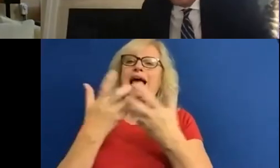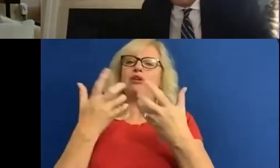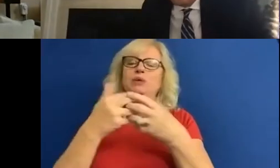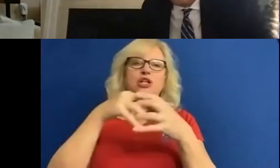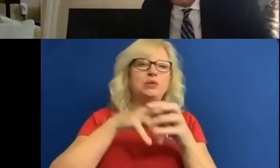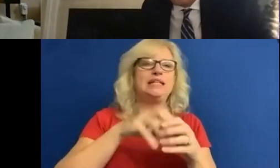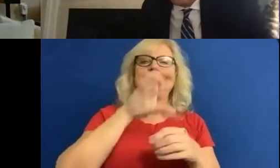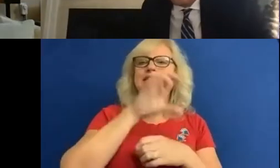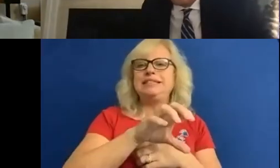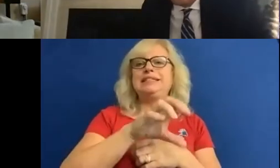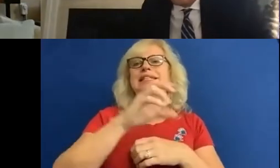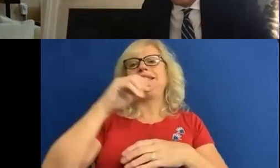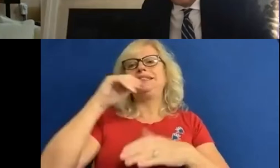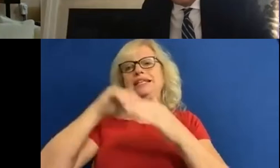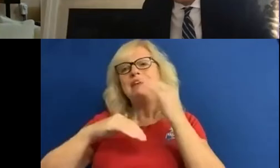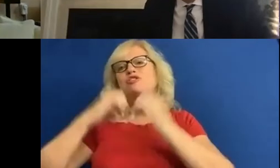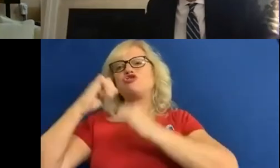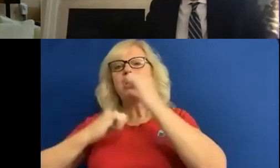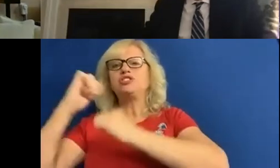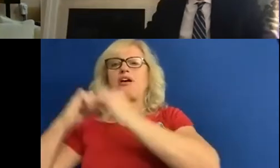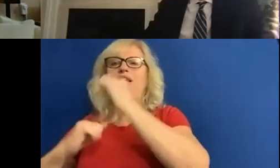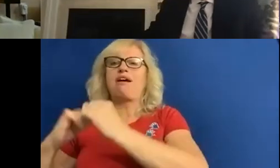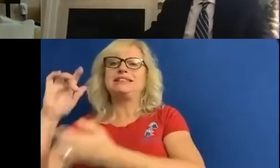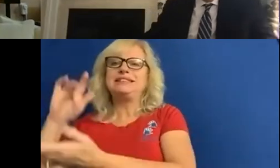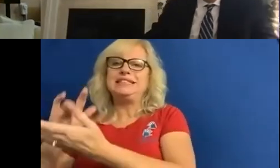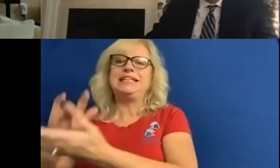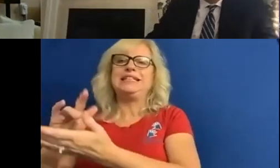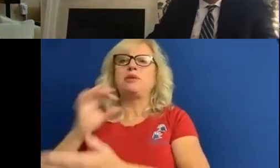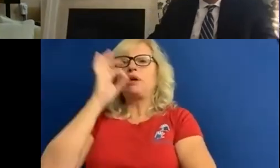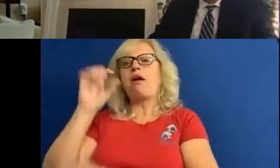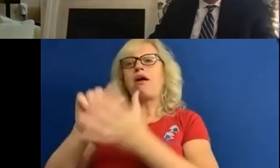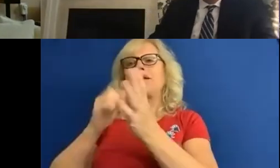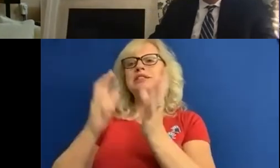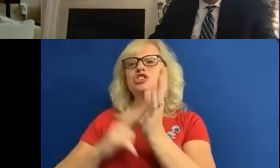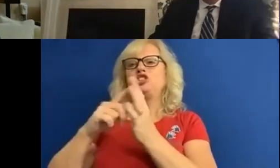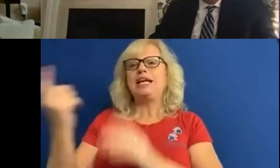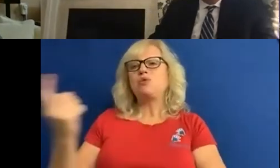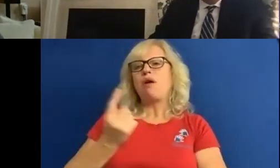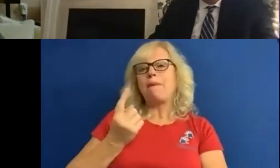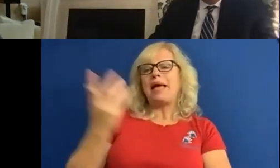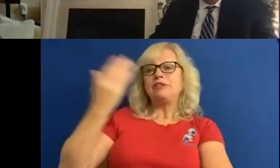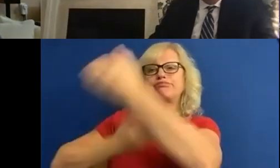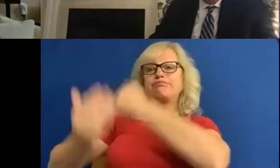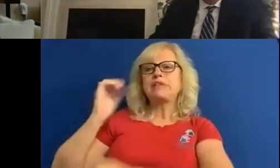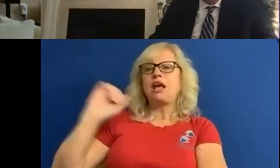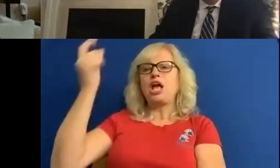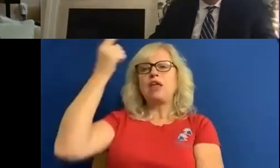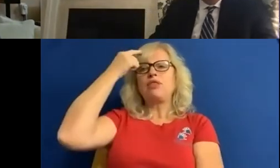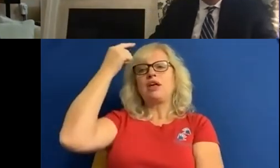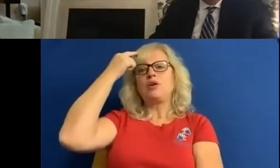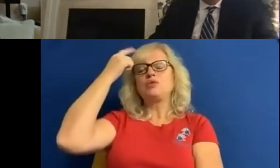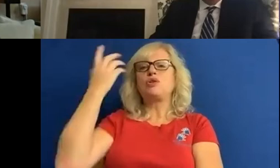housing, infrastructure. So I'm going to ask Jane to come in and tell us and talk to us a little bit about your thoughts on